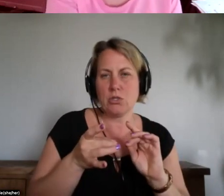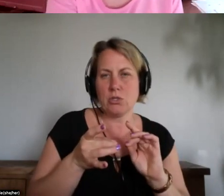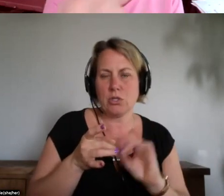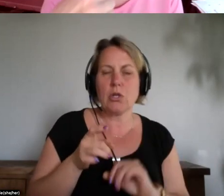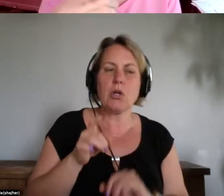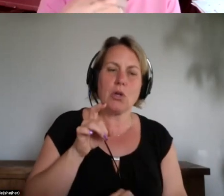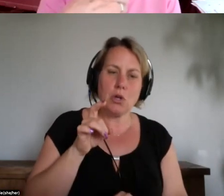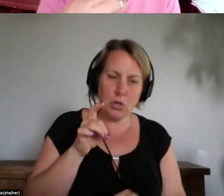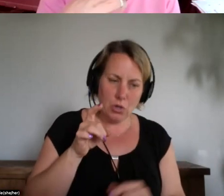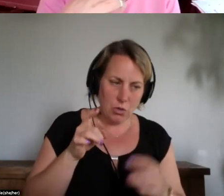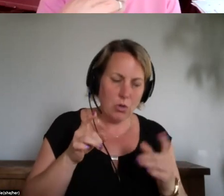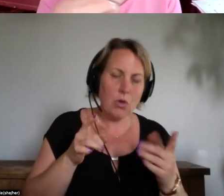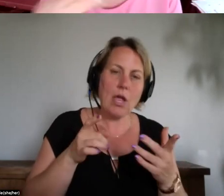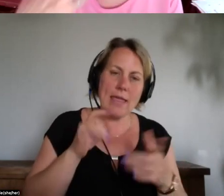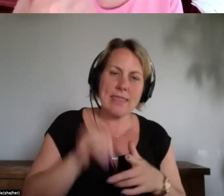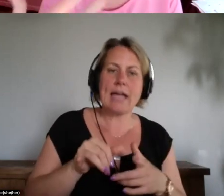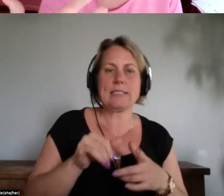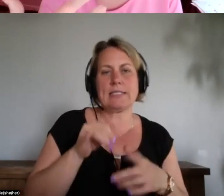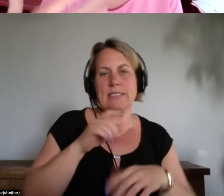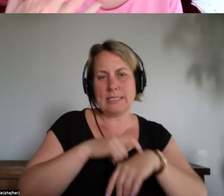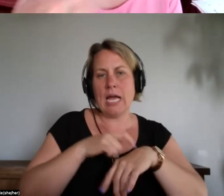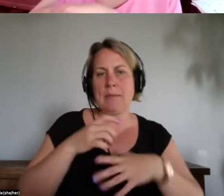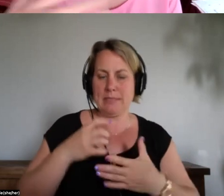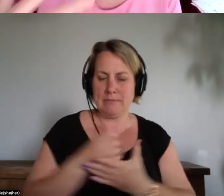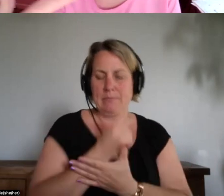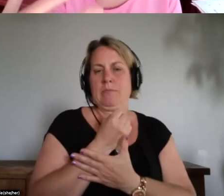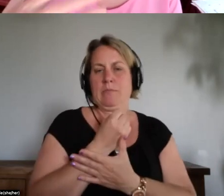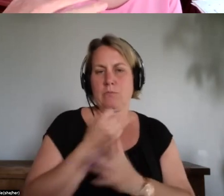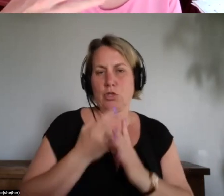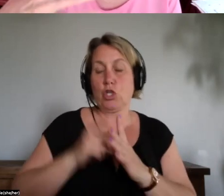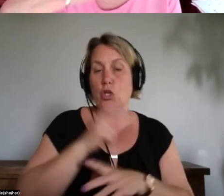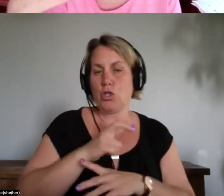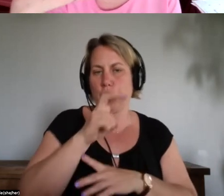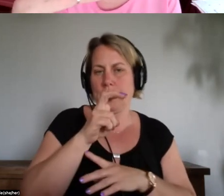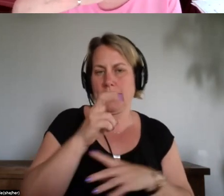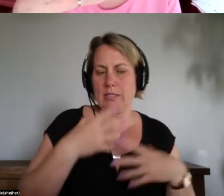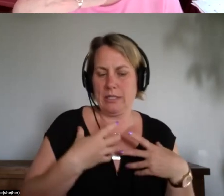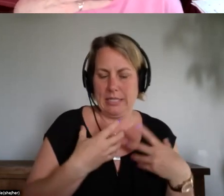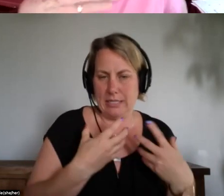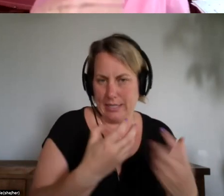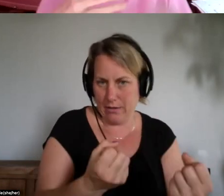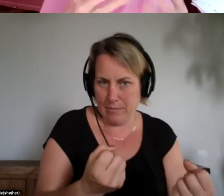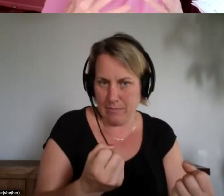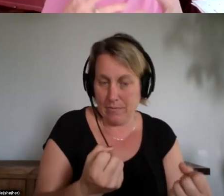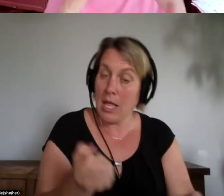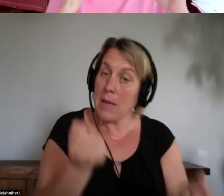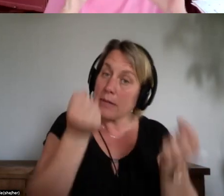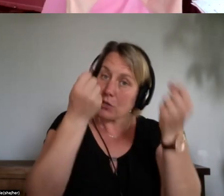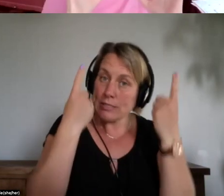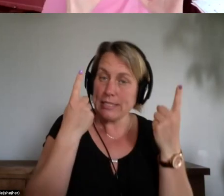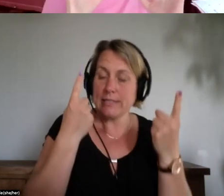such as the one that you're describing however there may be a situation where the